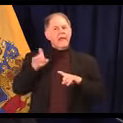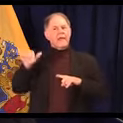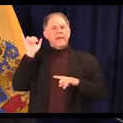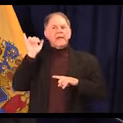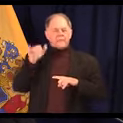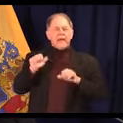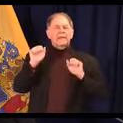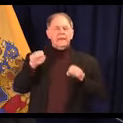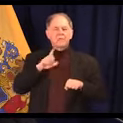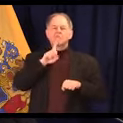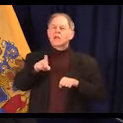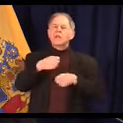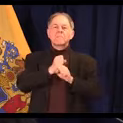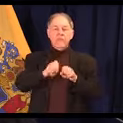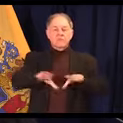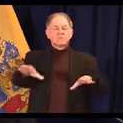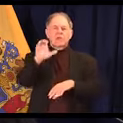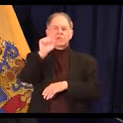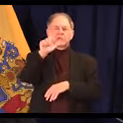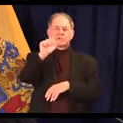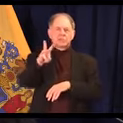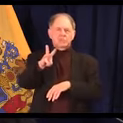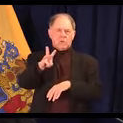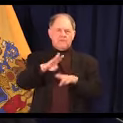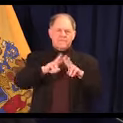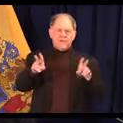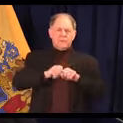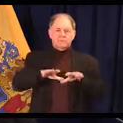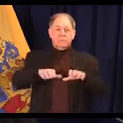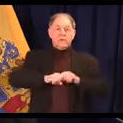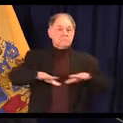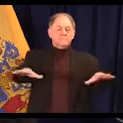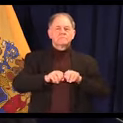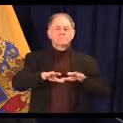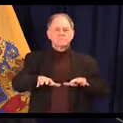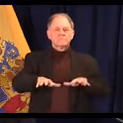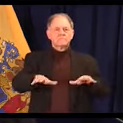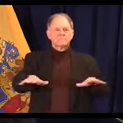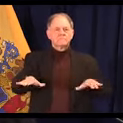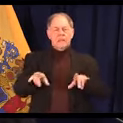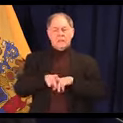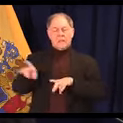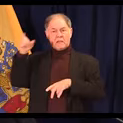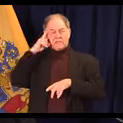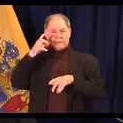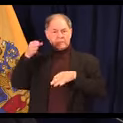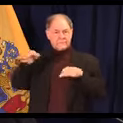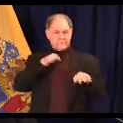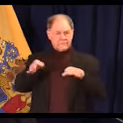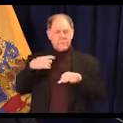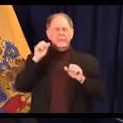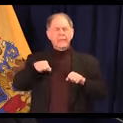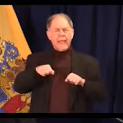dramatically slow the spread, and if we all work together to follow the steps Governor Murphy has outlined today, we